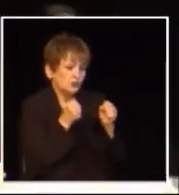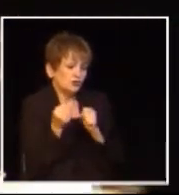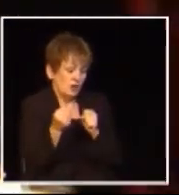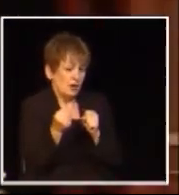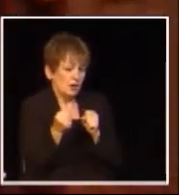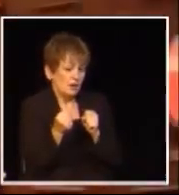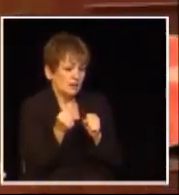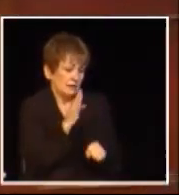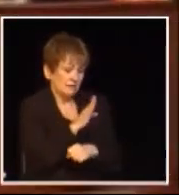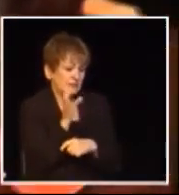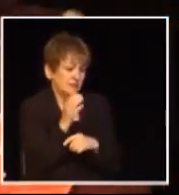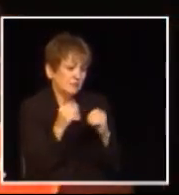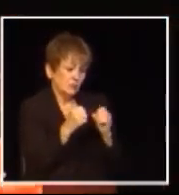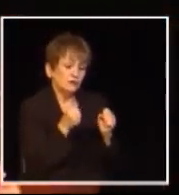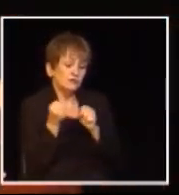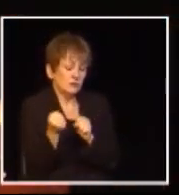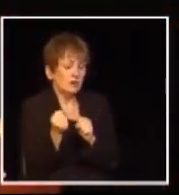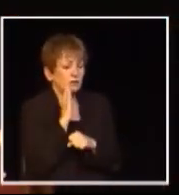Chris